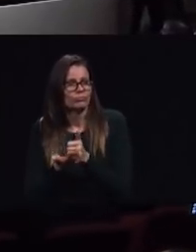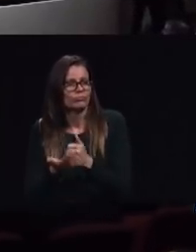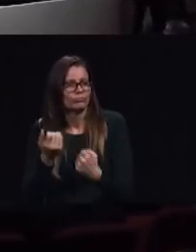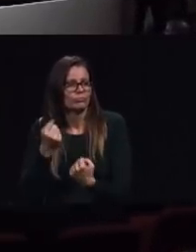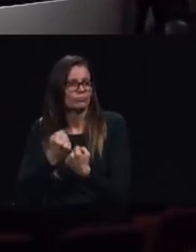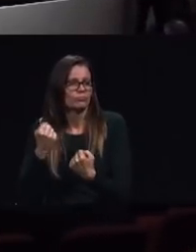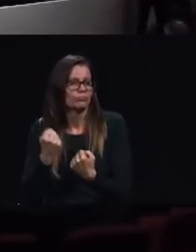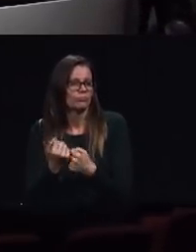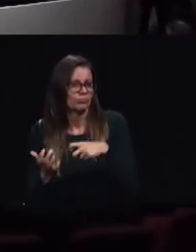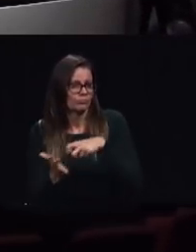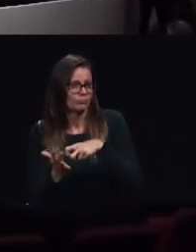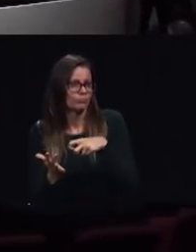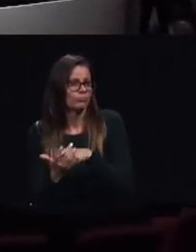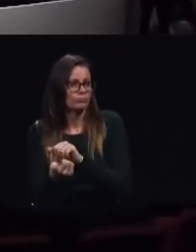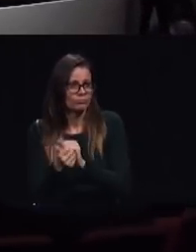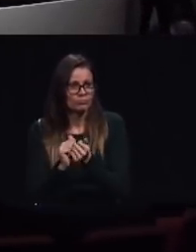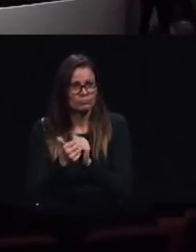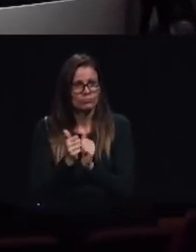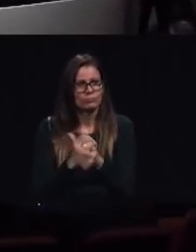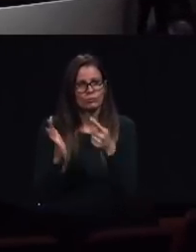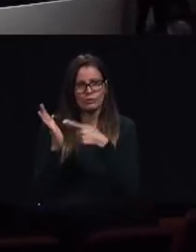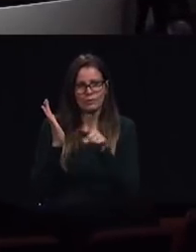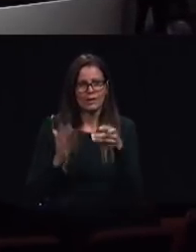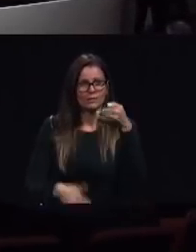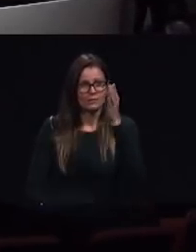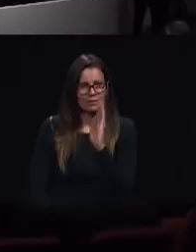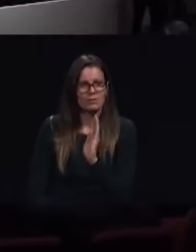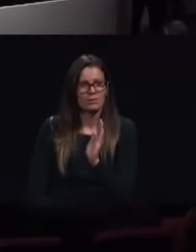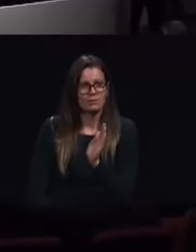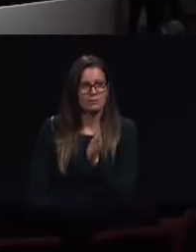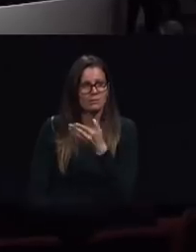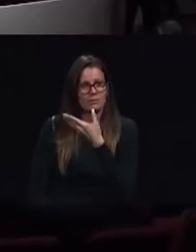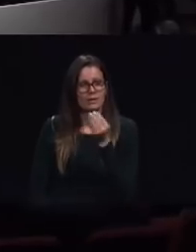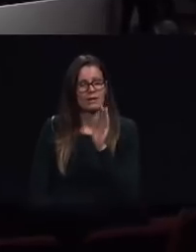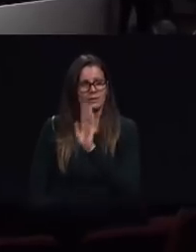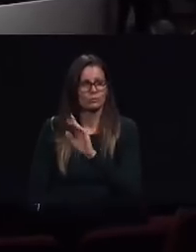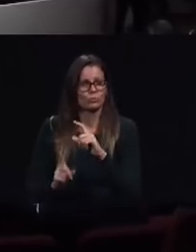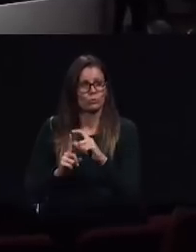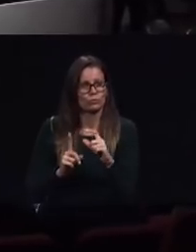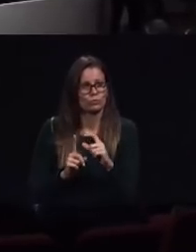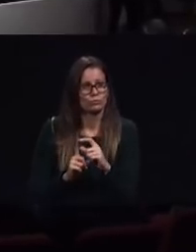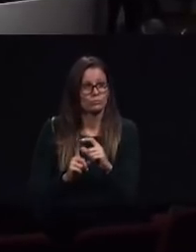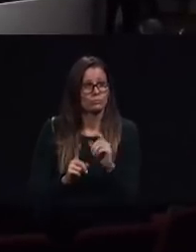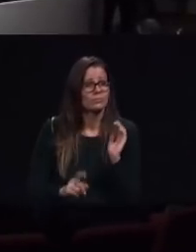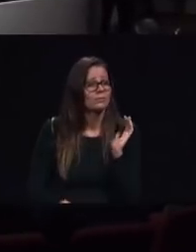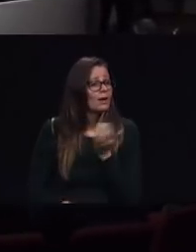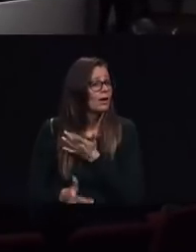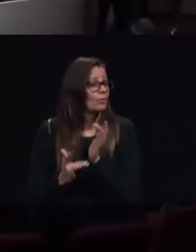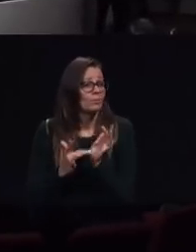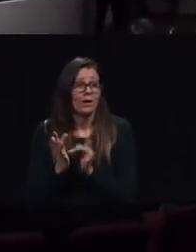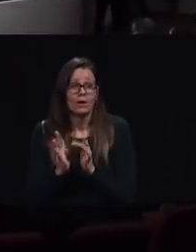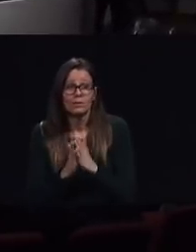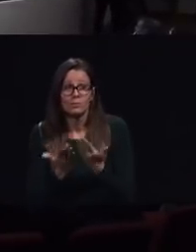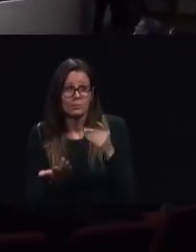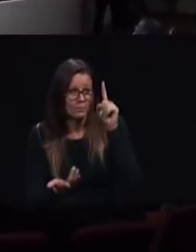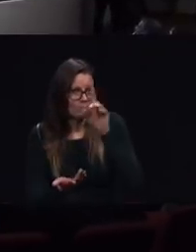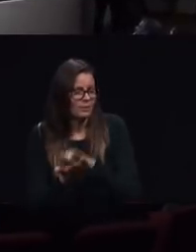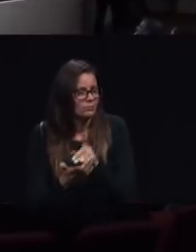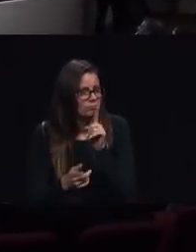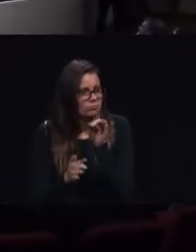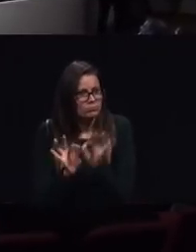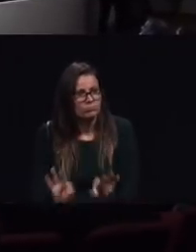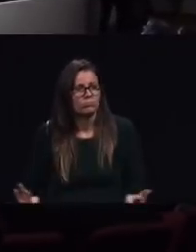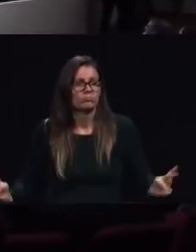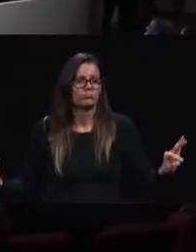our biblical beliefs matter they are all centered in christ our righteousness our creator